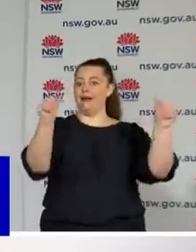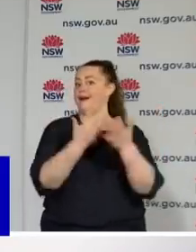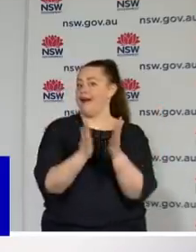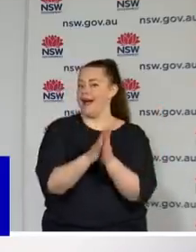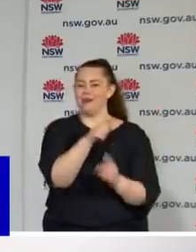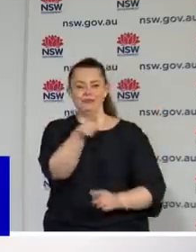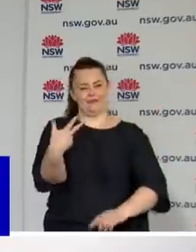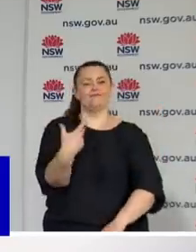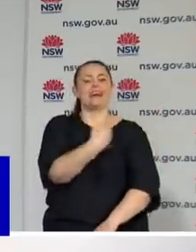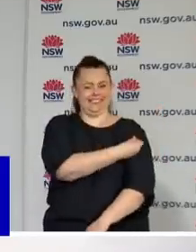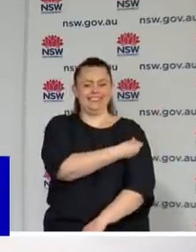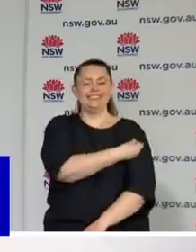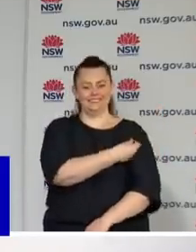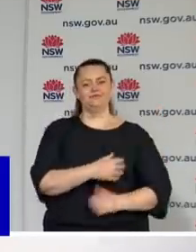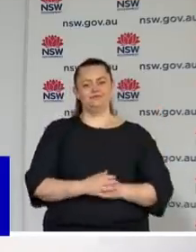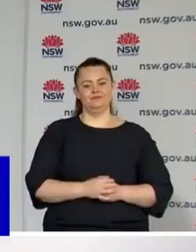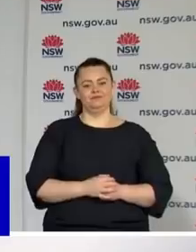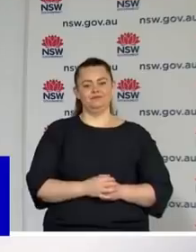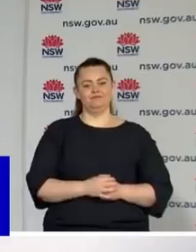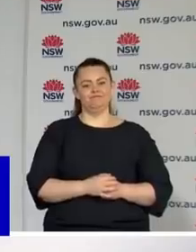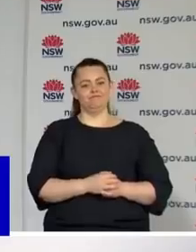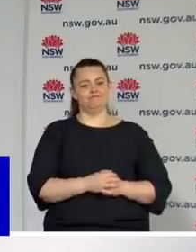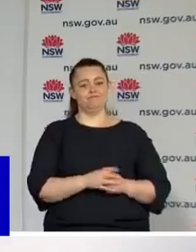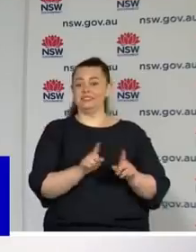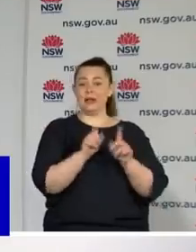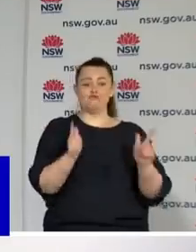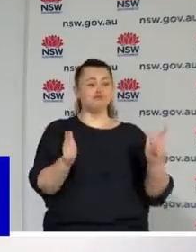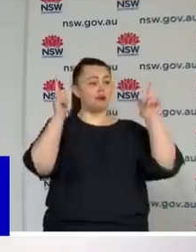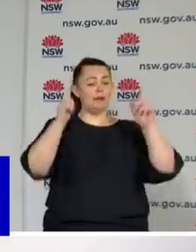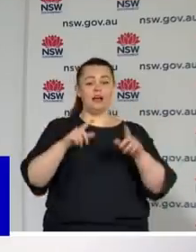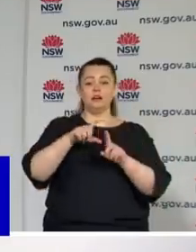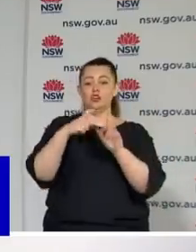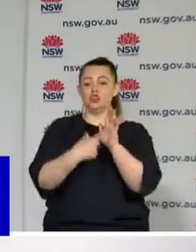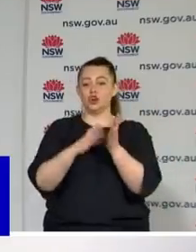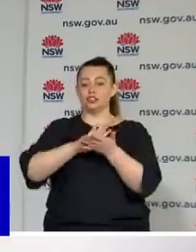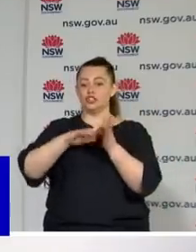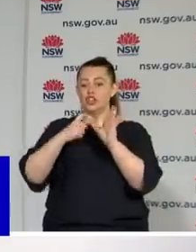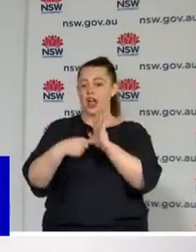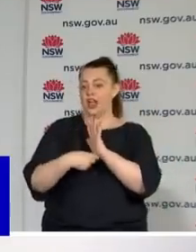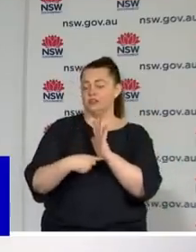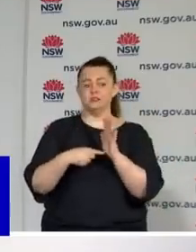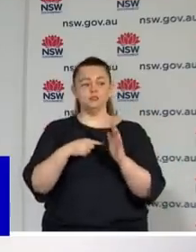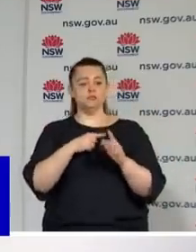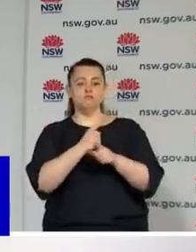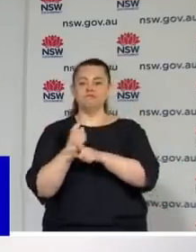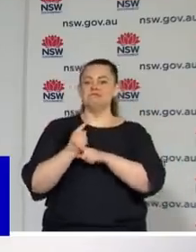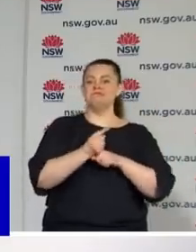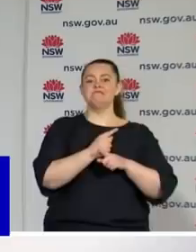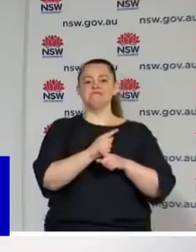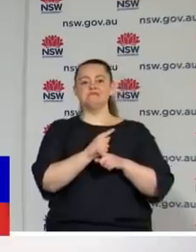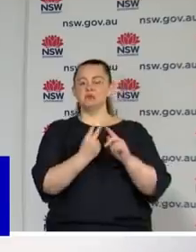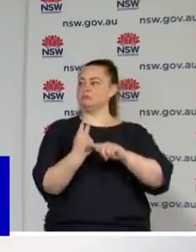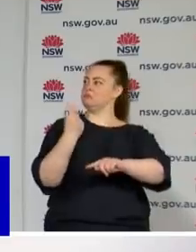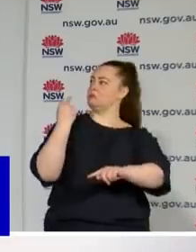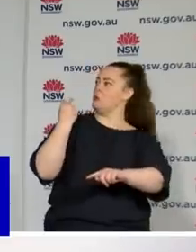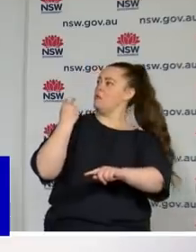from Dr Chant, the Premier, it has really been the key to our freedom. to be in a position now, if we look back at where those numbers were,